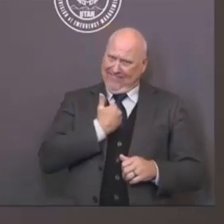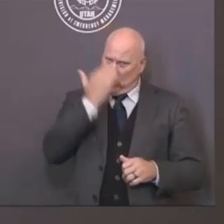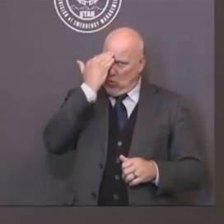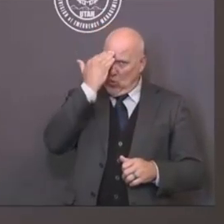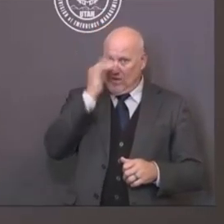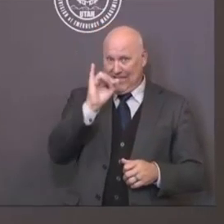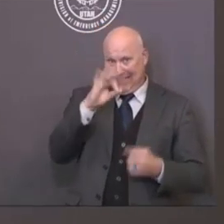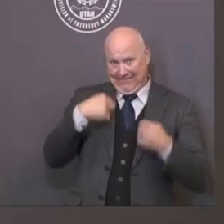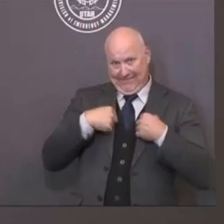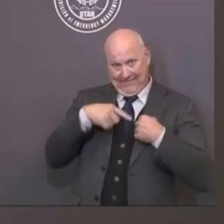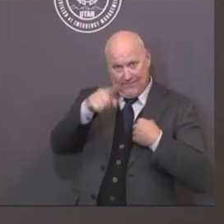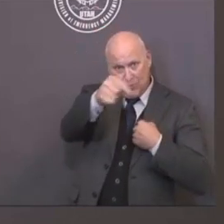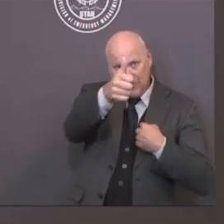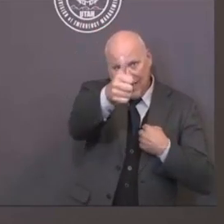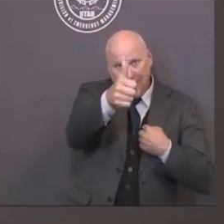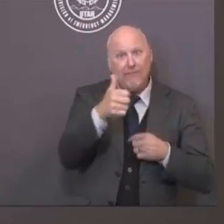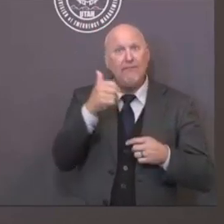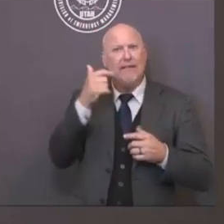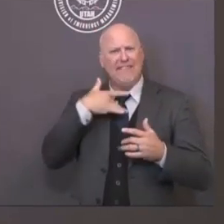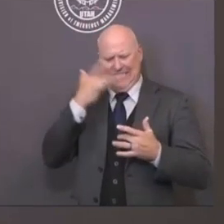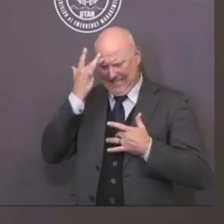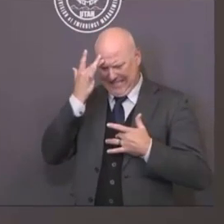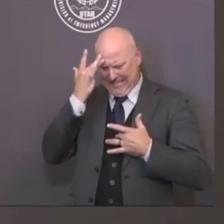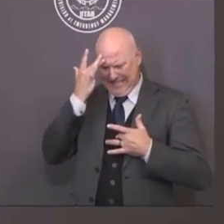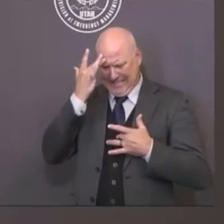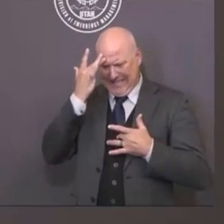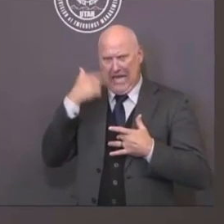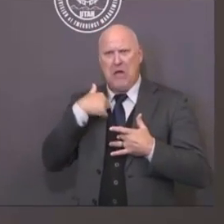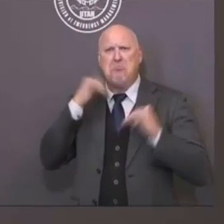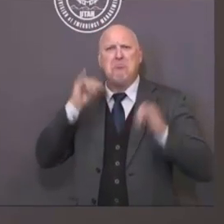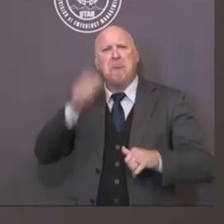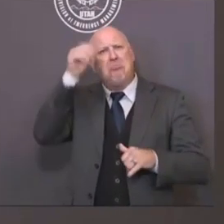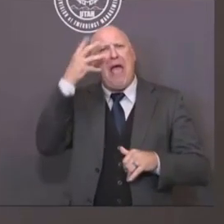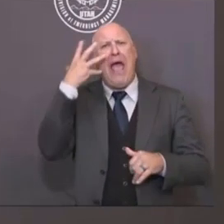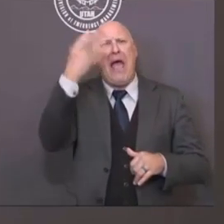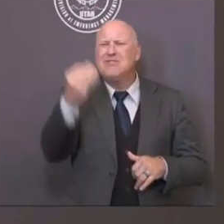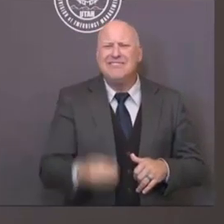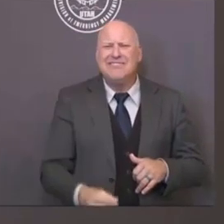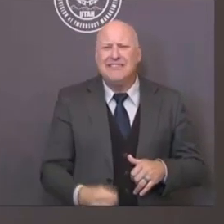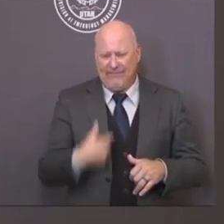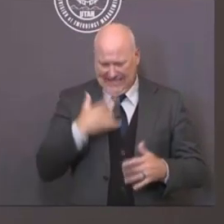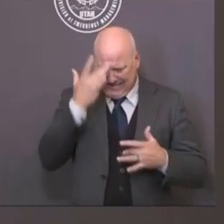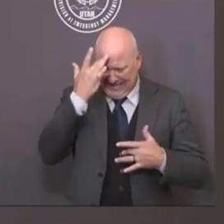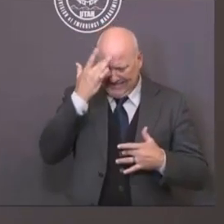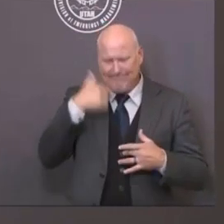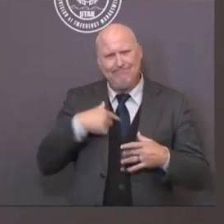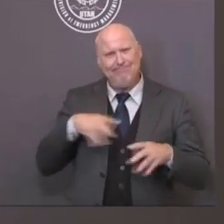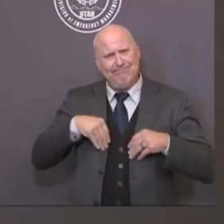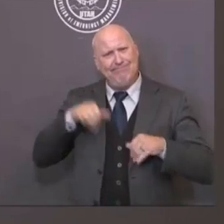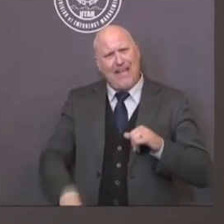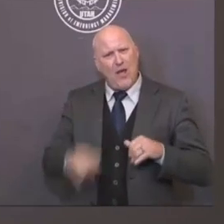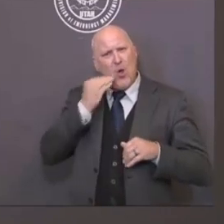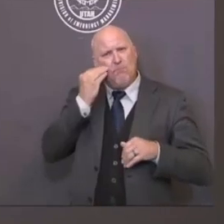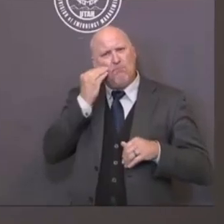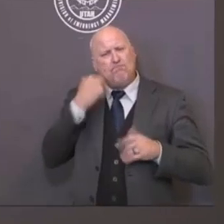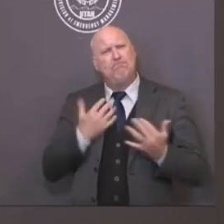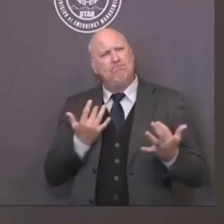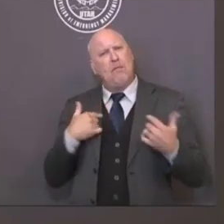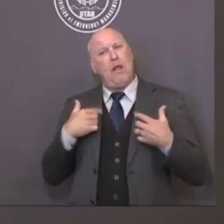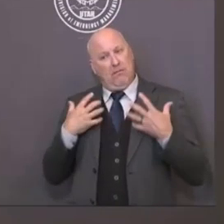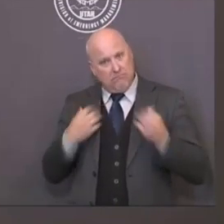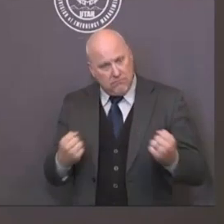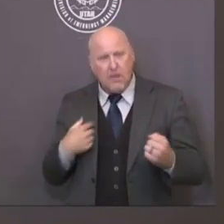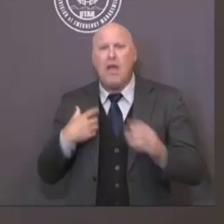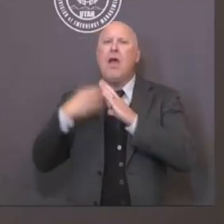stay home. Don't go out. Employers should, in fact, work with your employees to make sure that they don't feel compelled